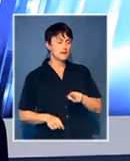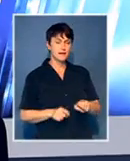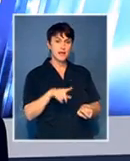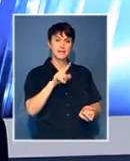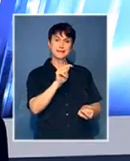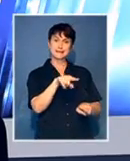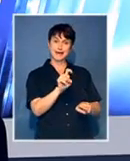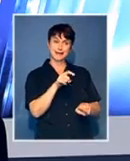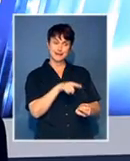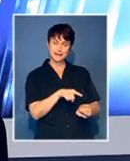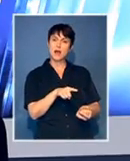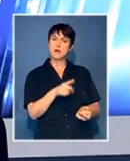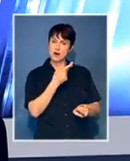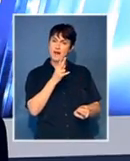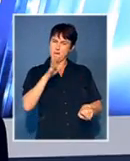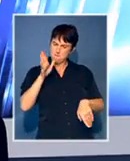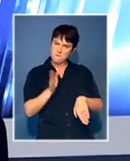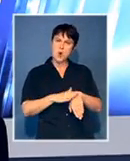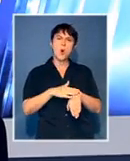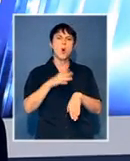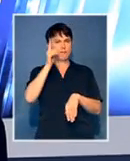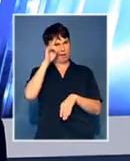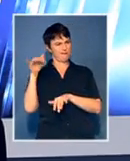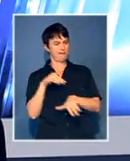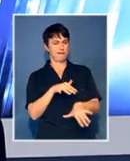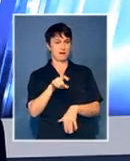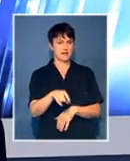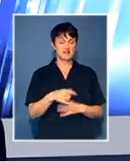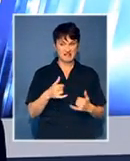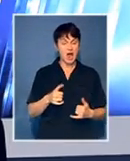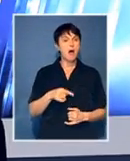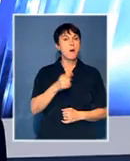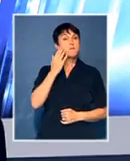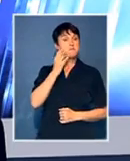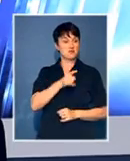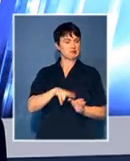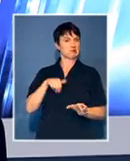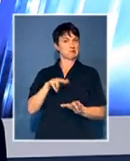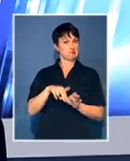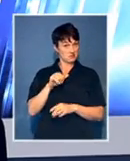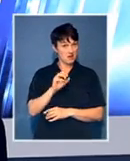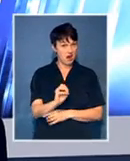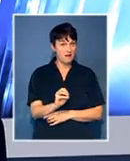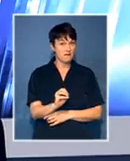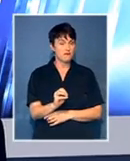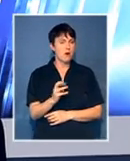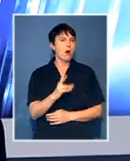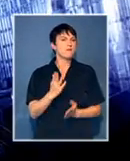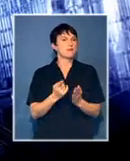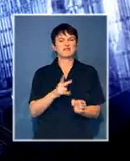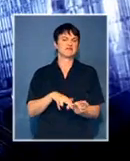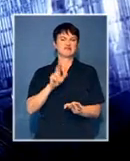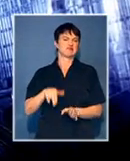maybe those students within the white community around that area are now moving to other institutions, or is it a case of maybe you're not offering what they want?